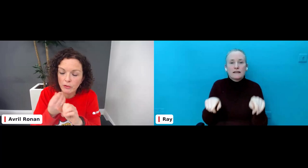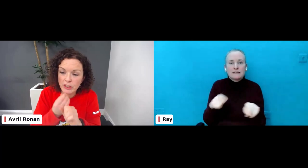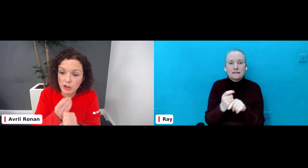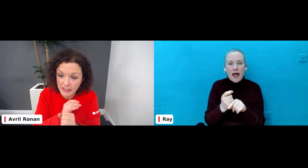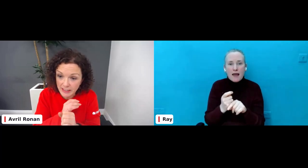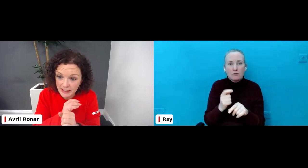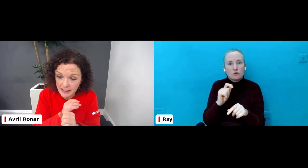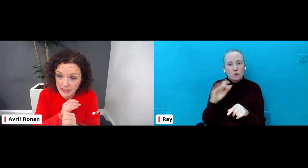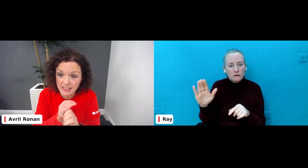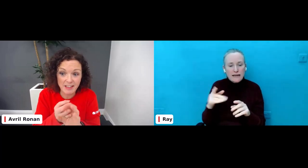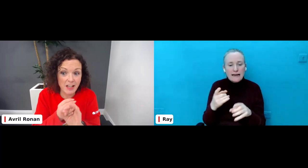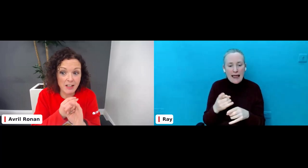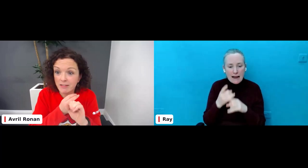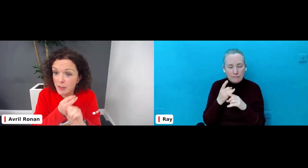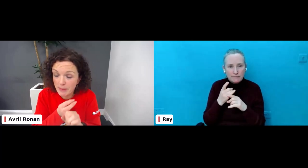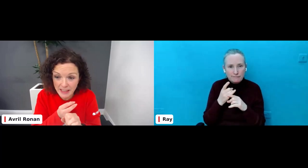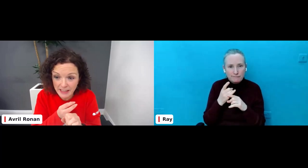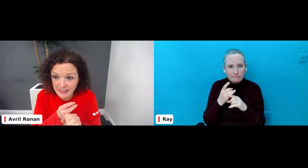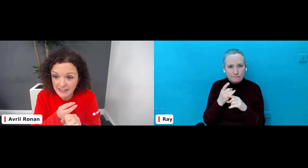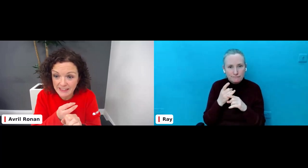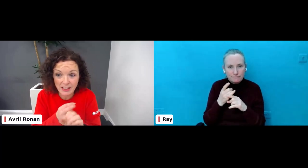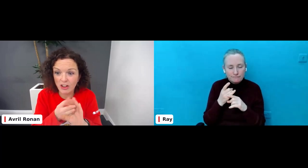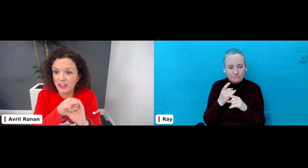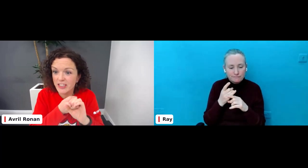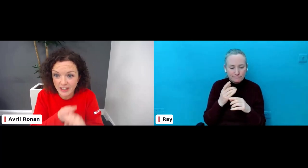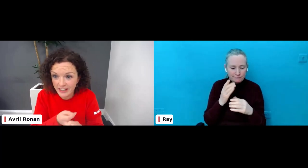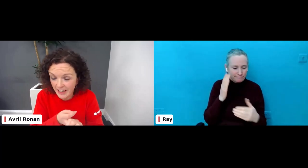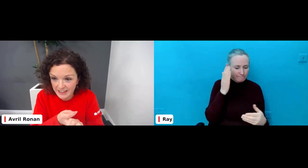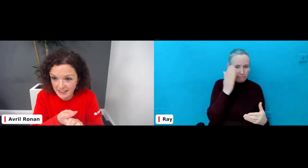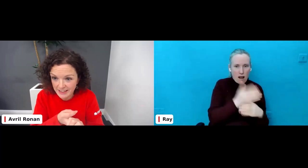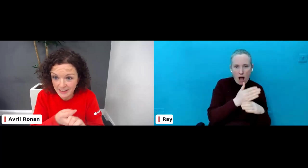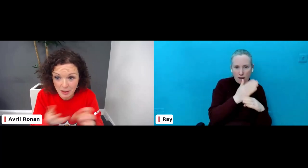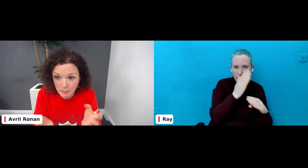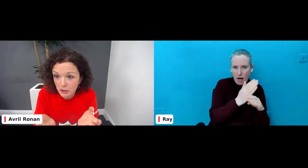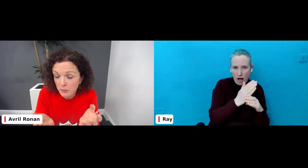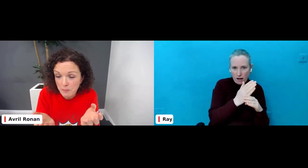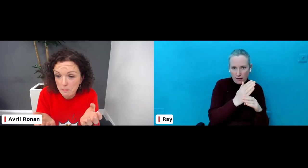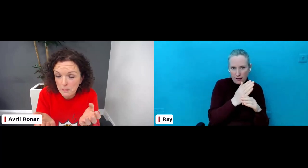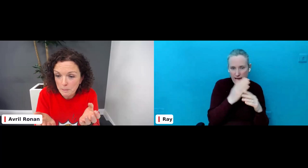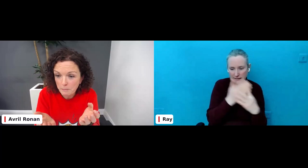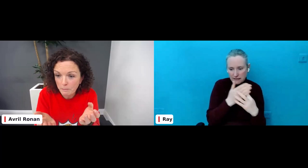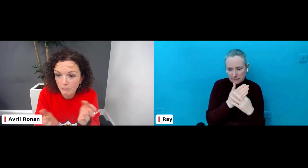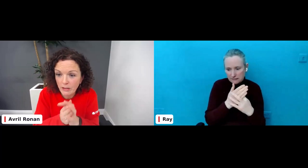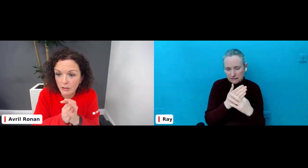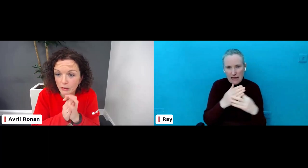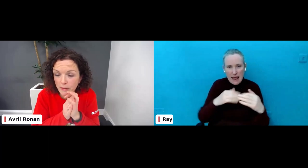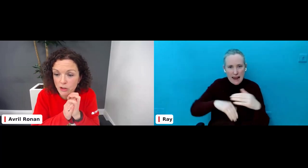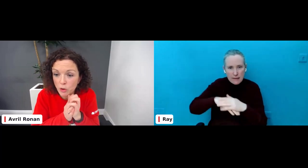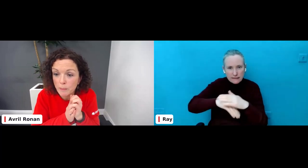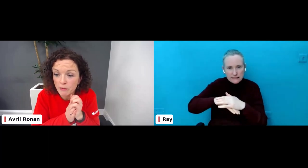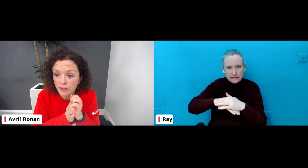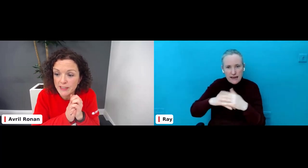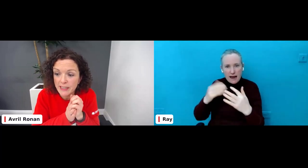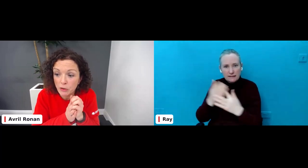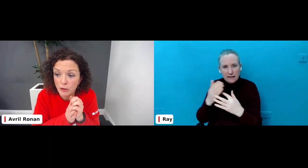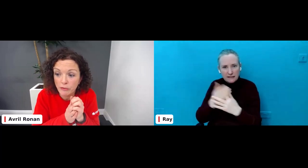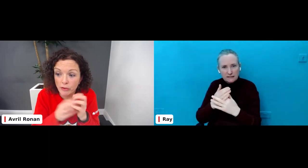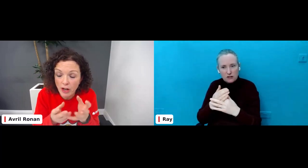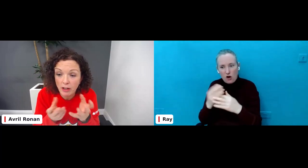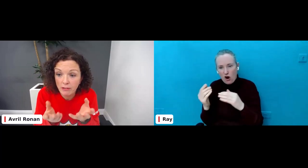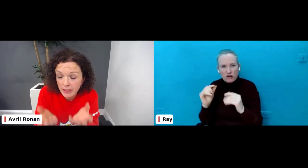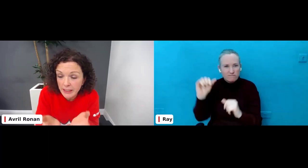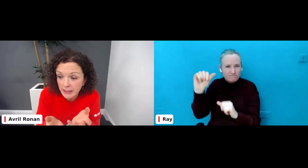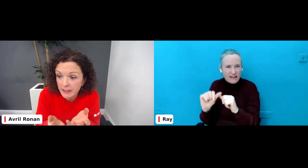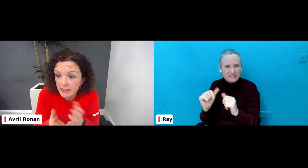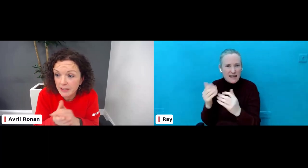help restrict access, limit access or deny access. It's up to you, you know, and don't be afraid to say no